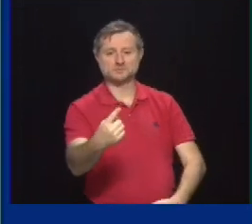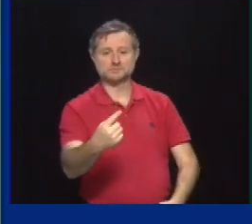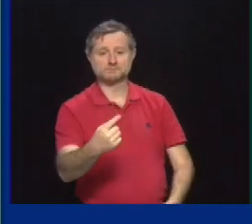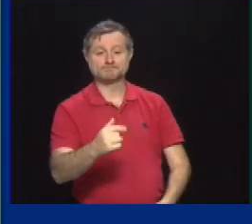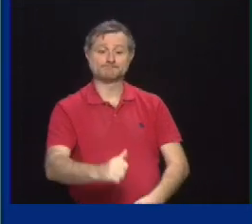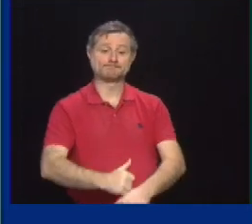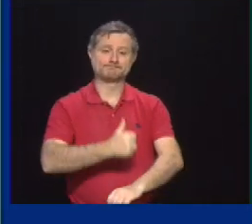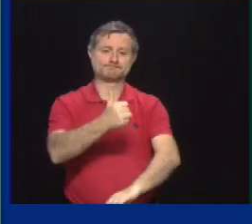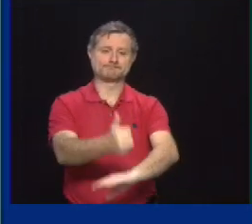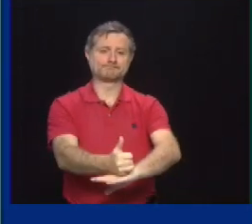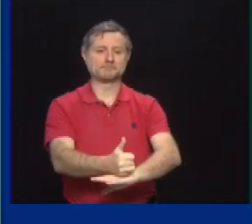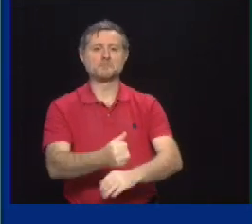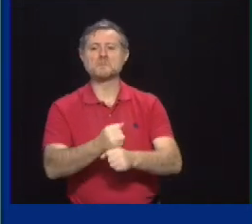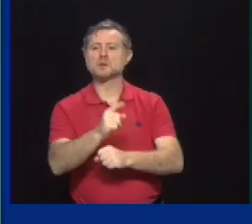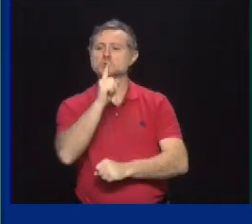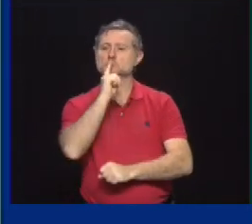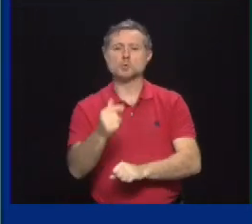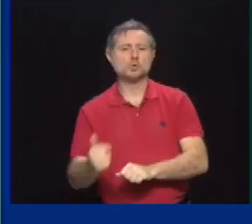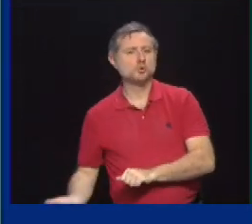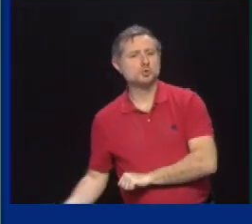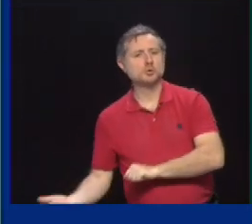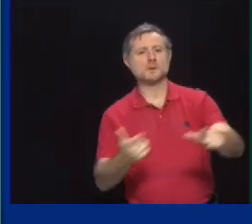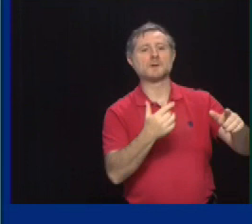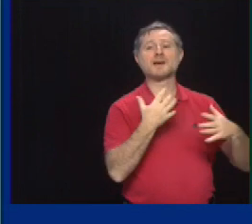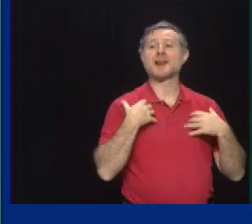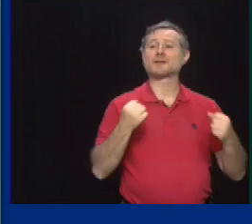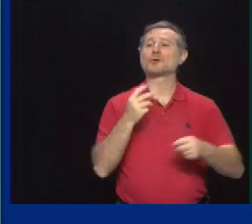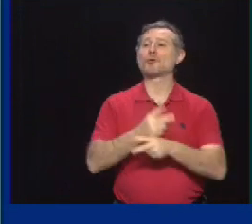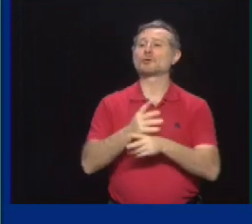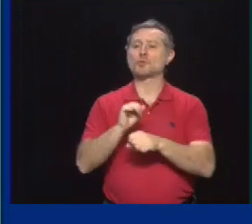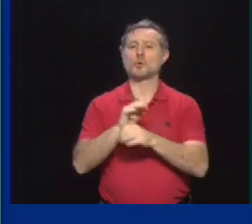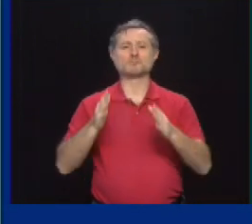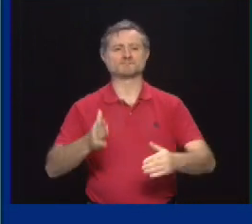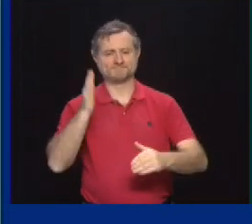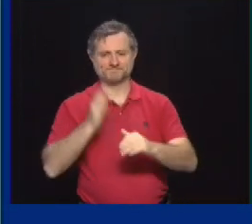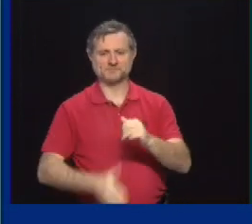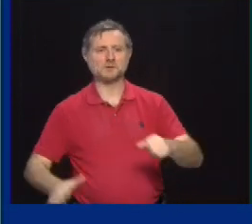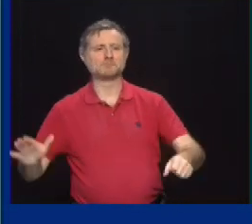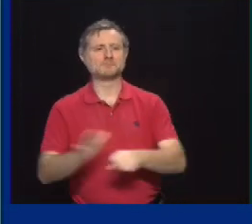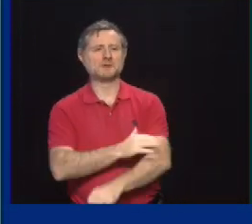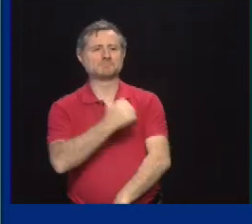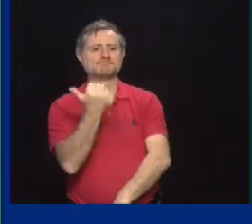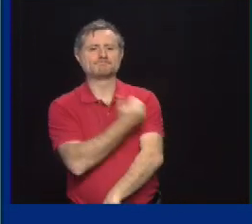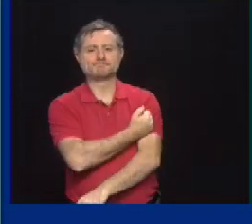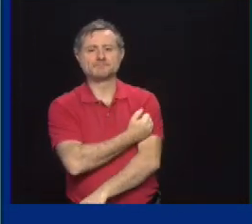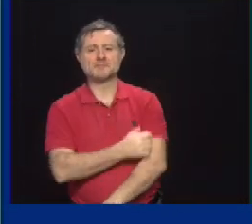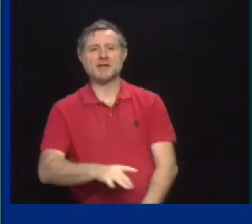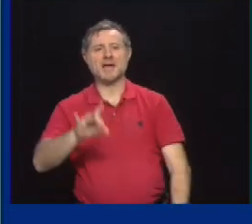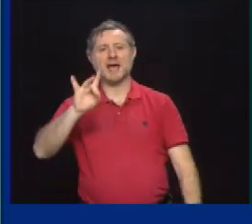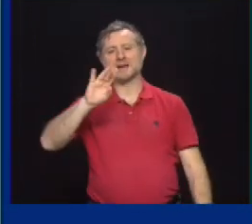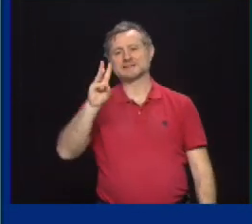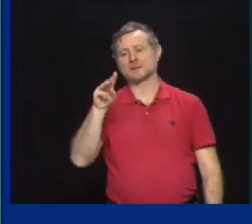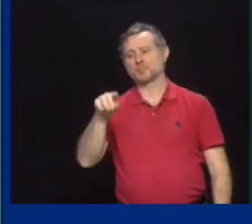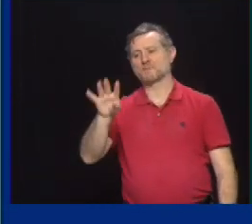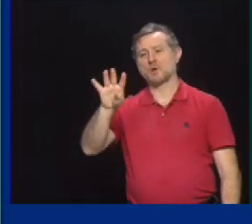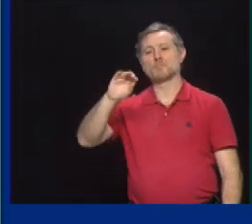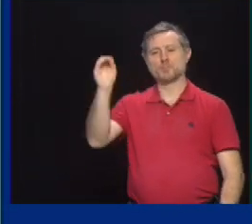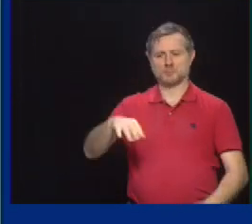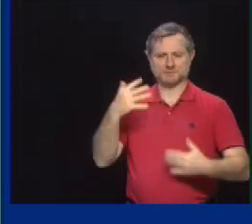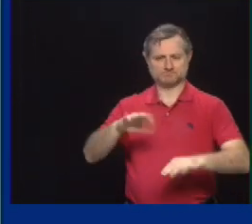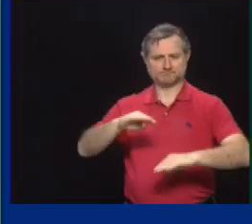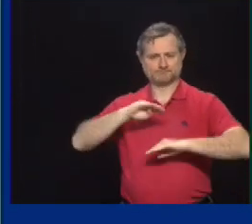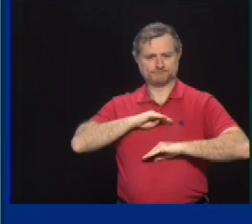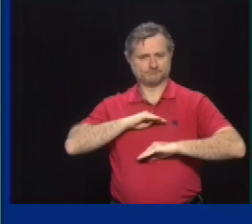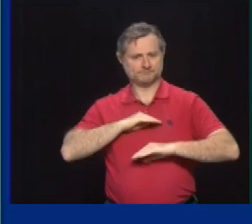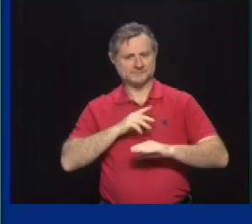are fully vaccinated and we have 86.4% already met the mandate in our psychiatric centers. That's great. Our